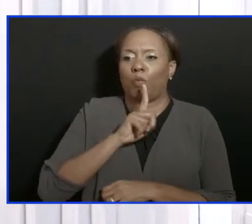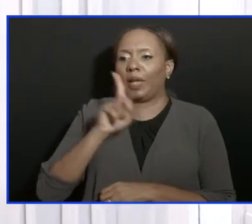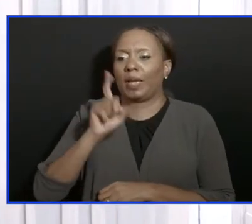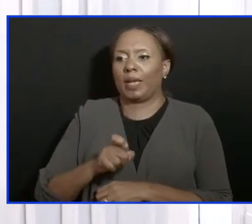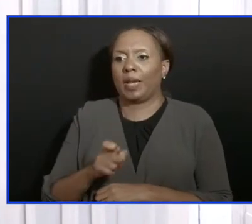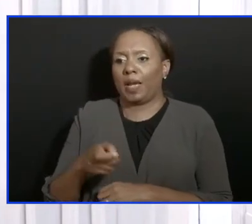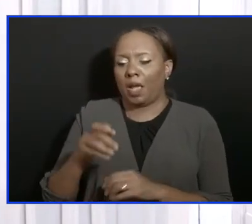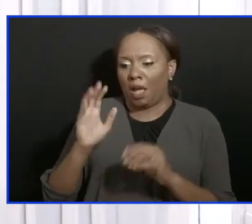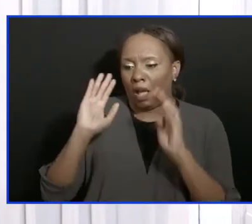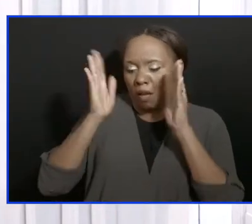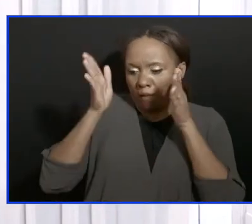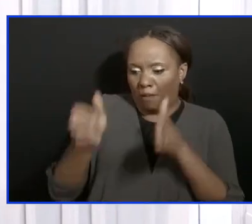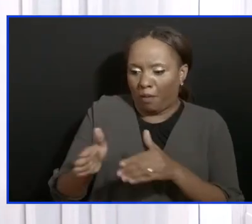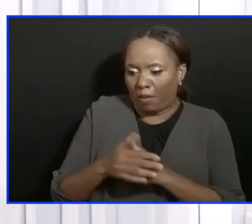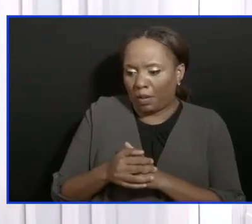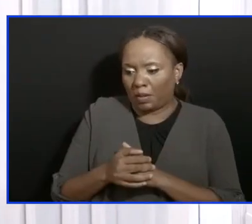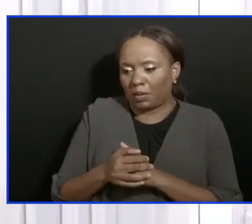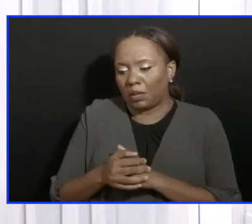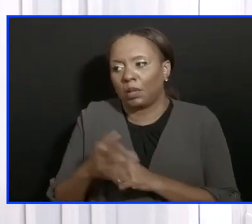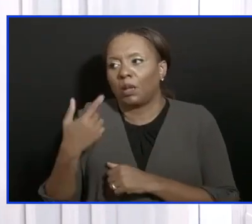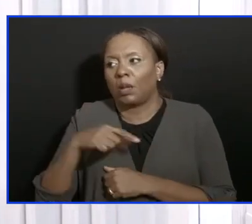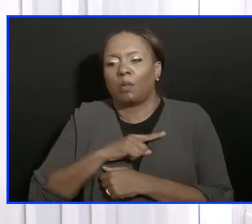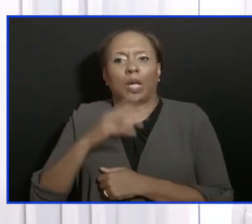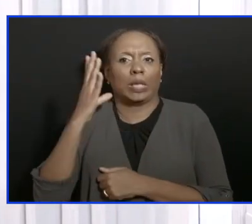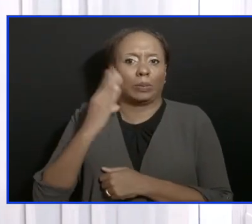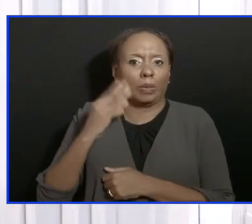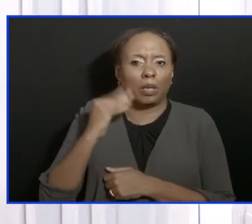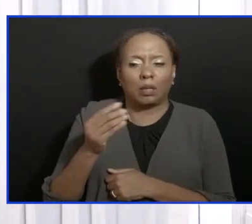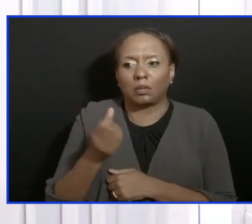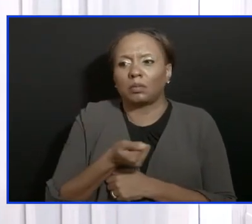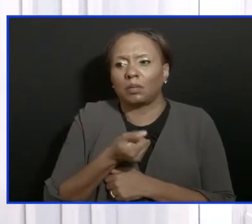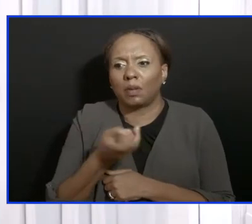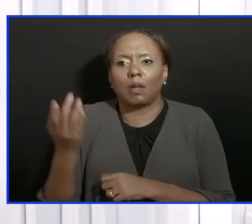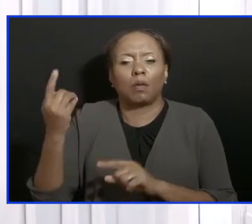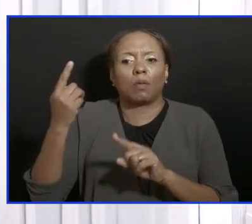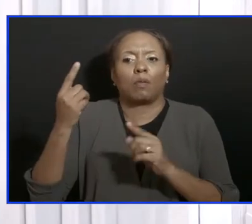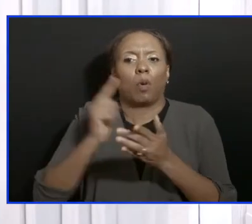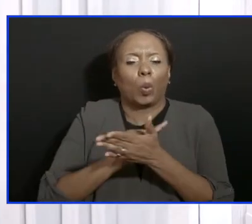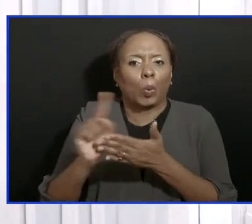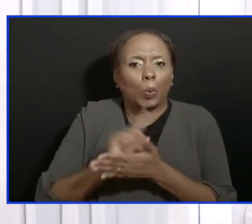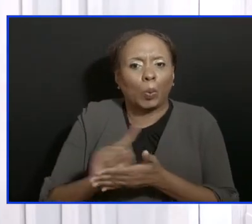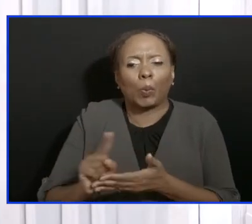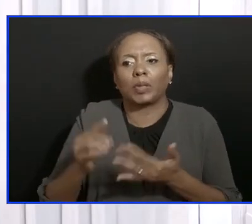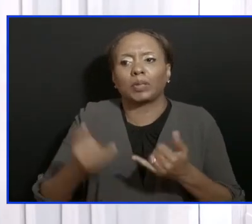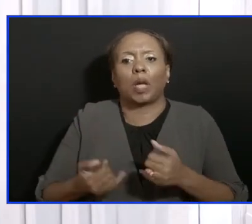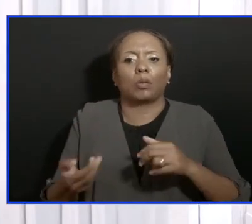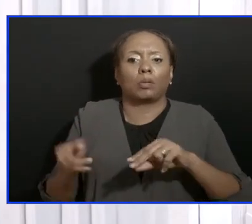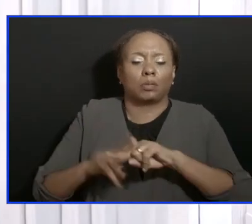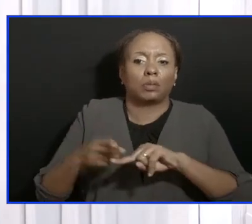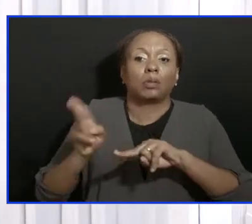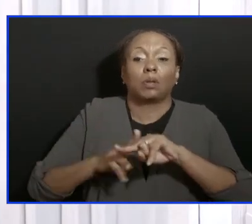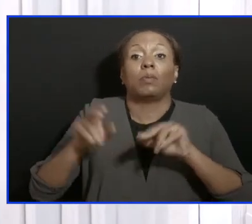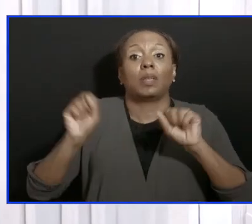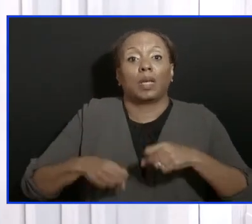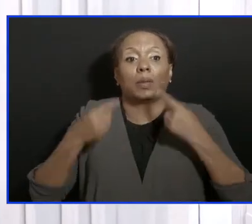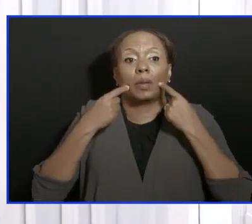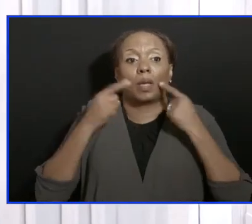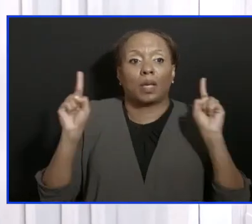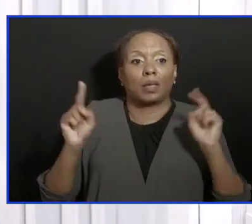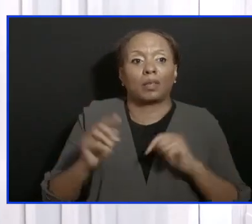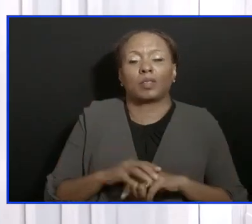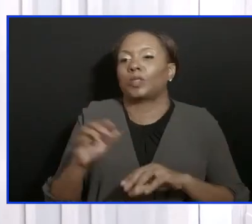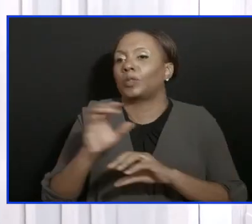the course. We've been going through this for quite a few weeks now. We're in the middle of it. We can make it. And as Geoffrey keeps saying,